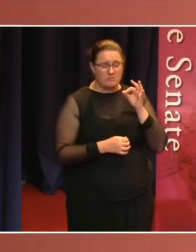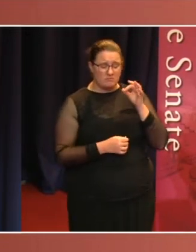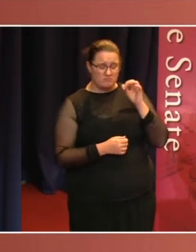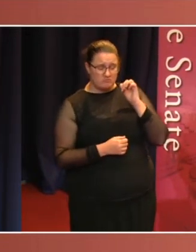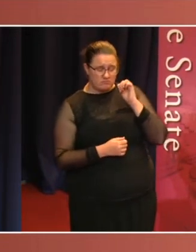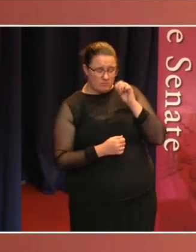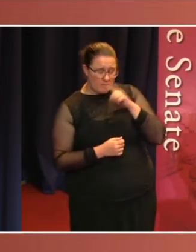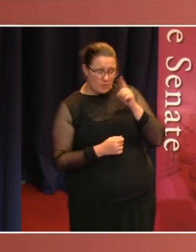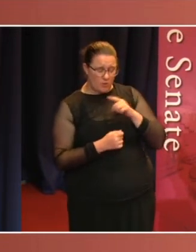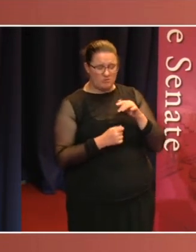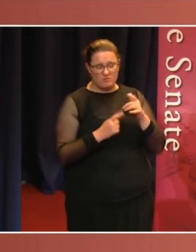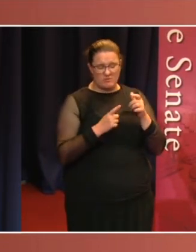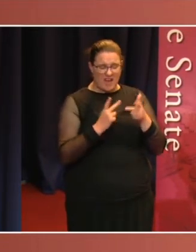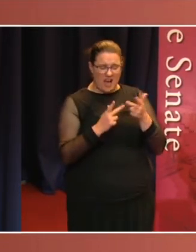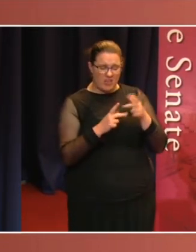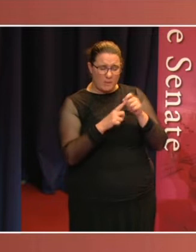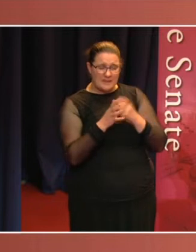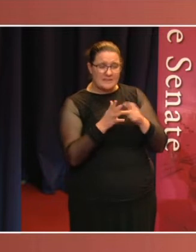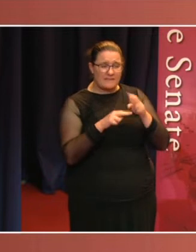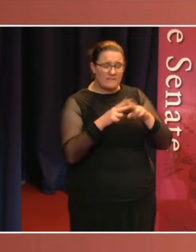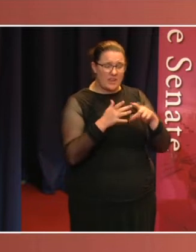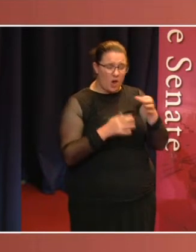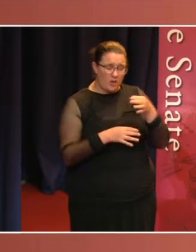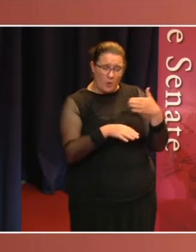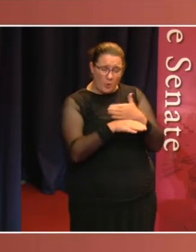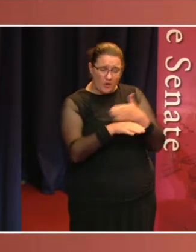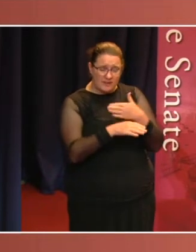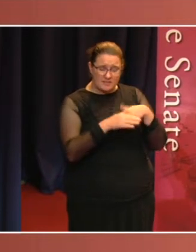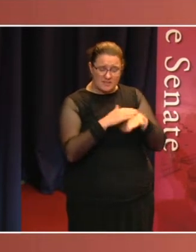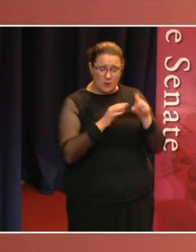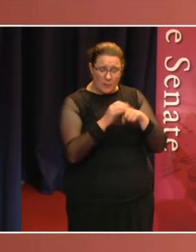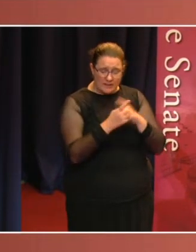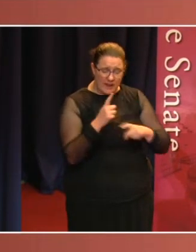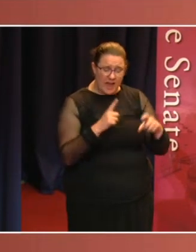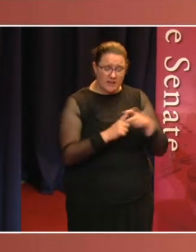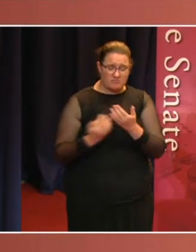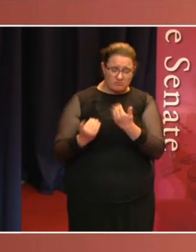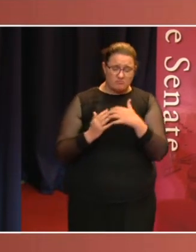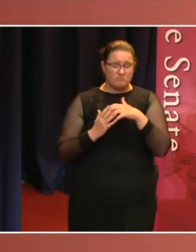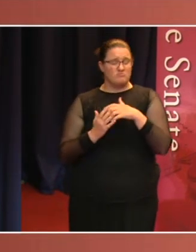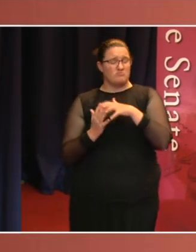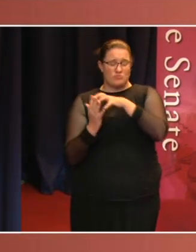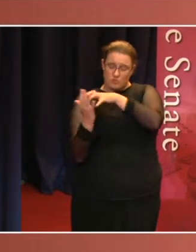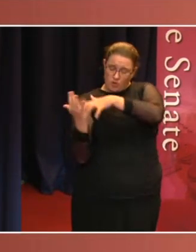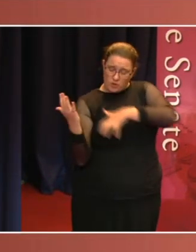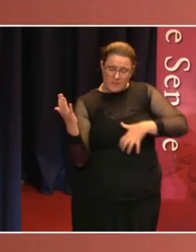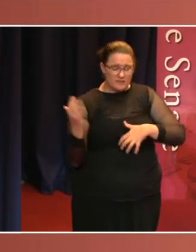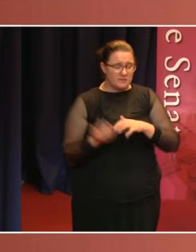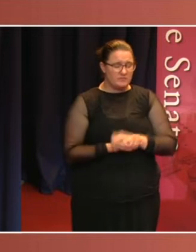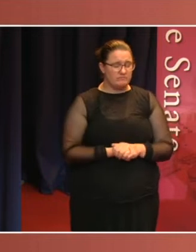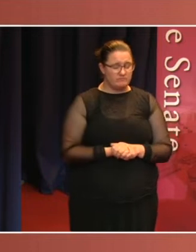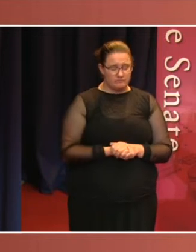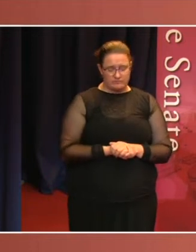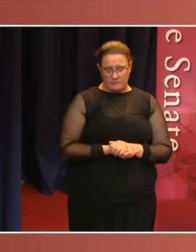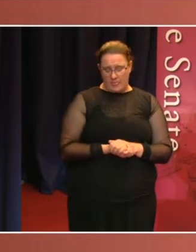The Governor-General's expenses. And any papers relating to the statement from the General Officer, now the Chief of